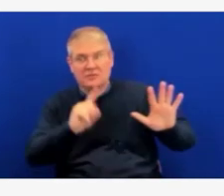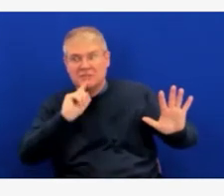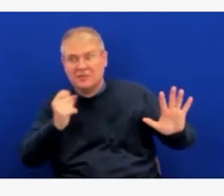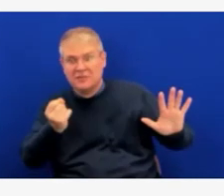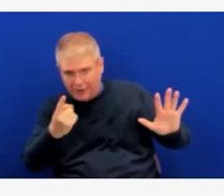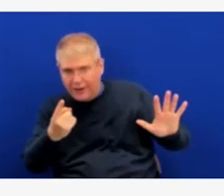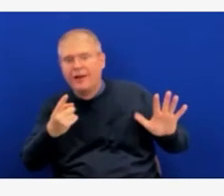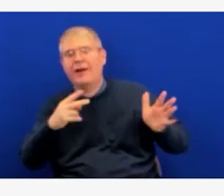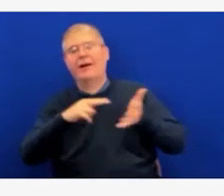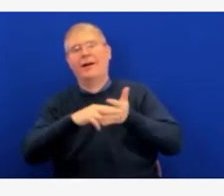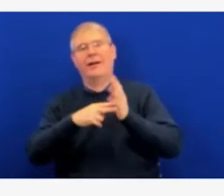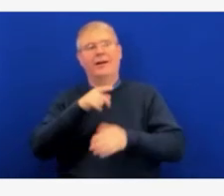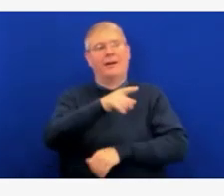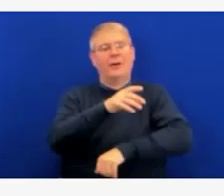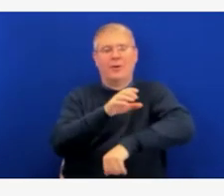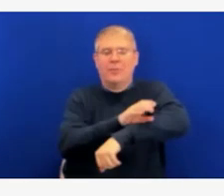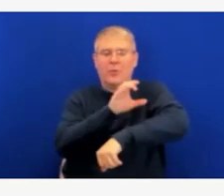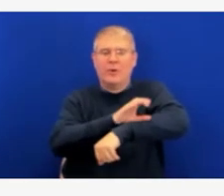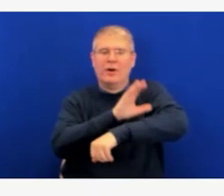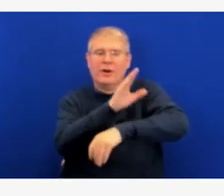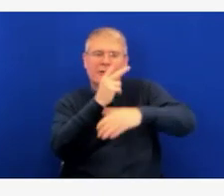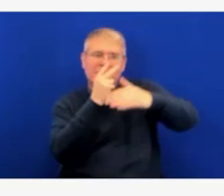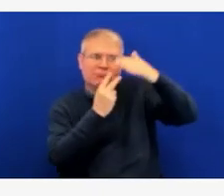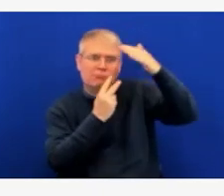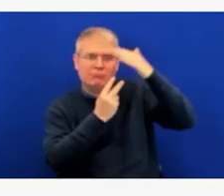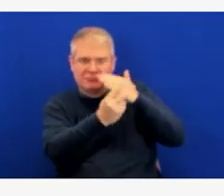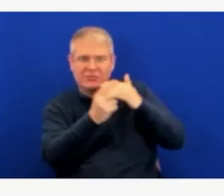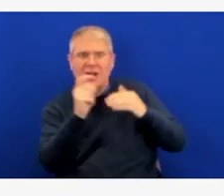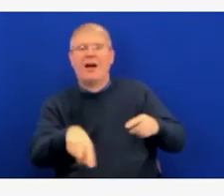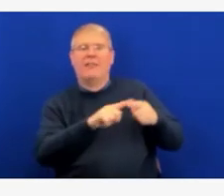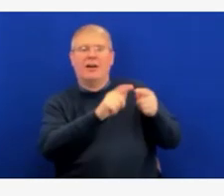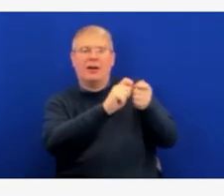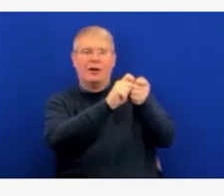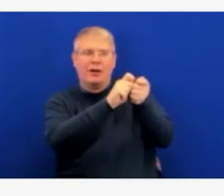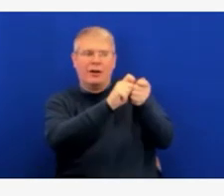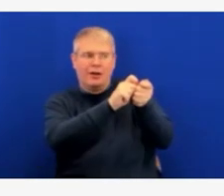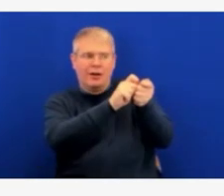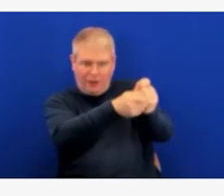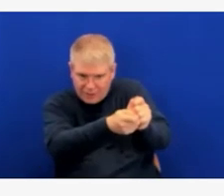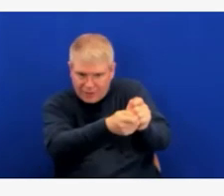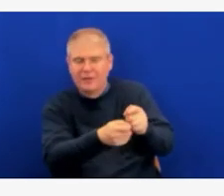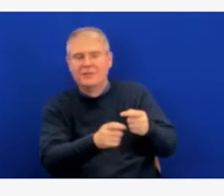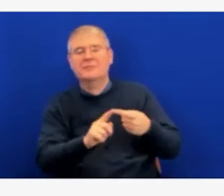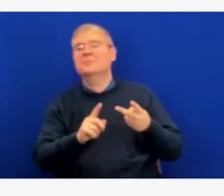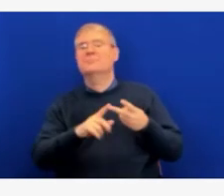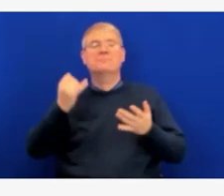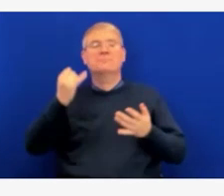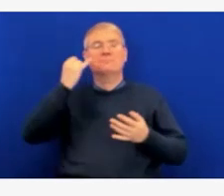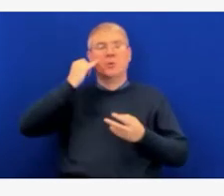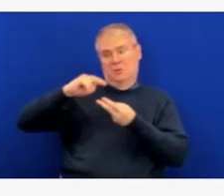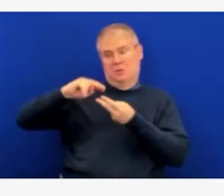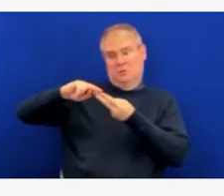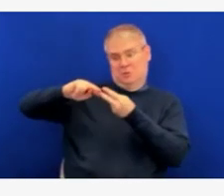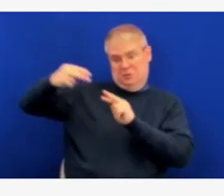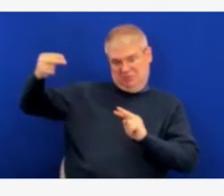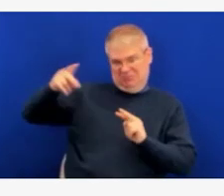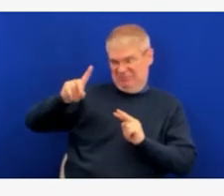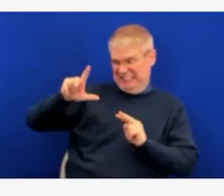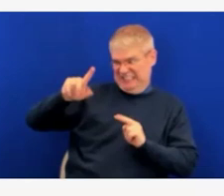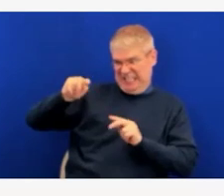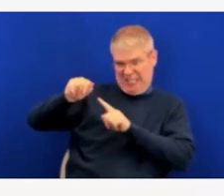variants start circulating in the near future, or maybe projecting different scenarios based on different